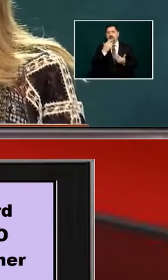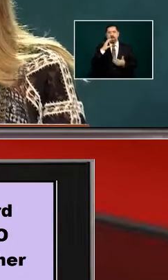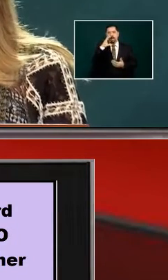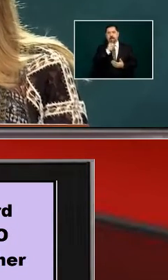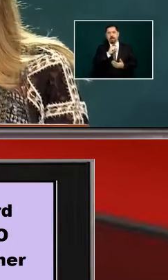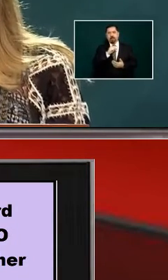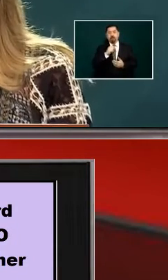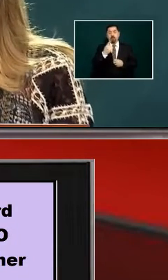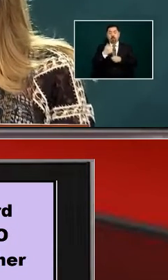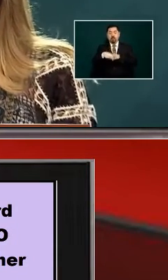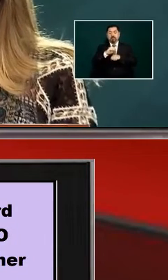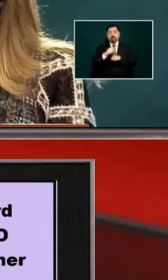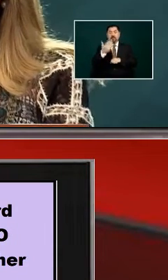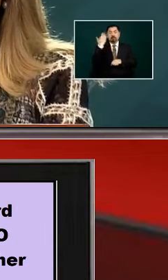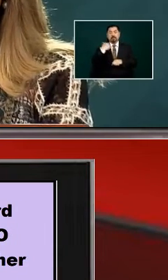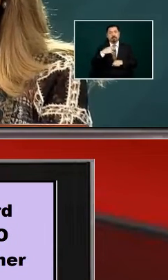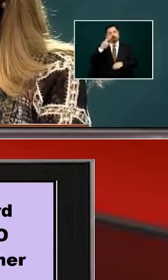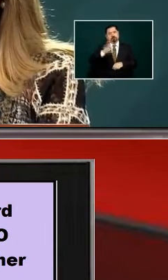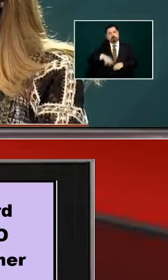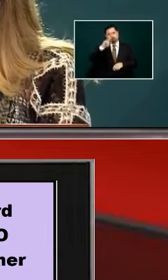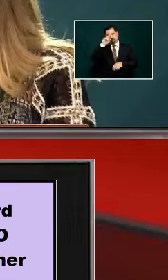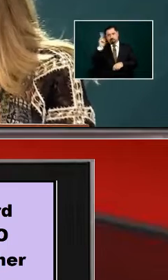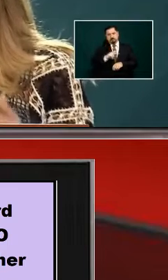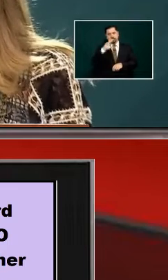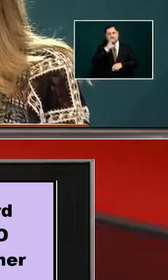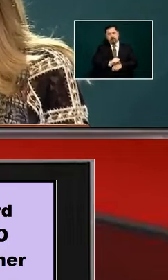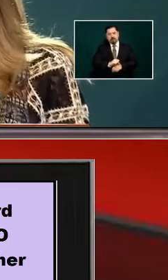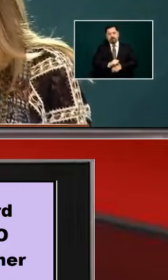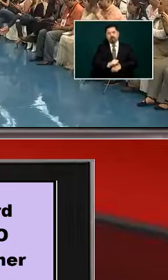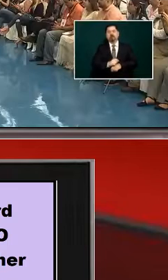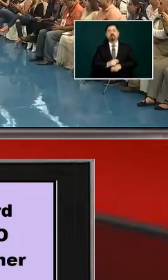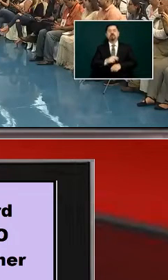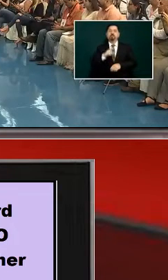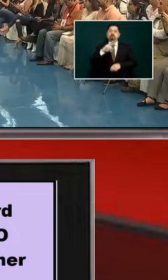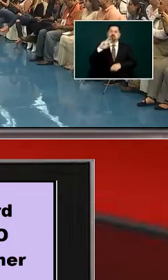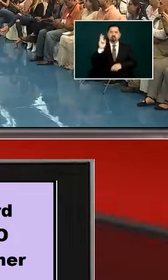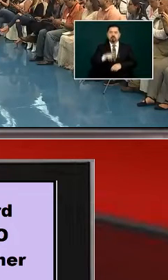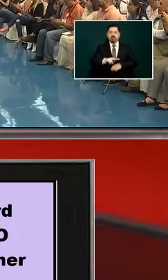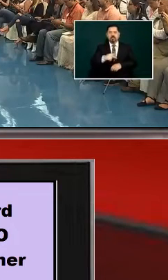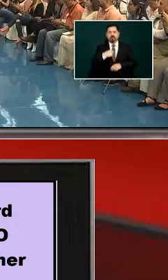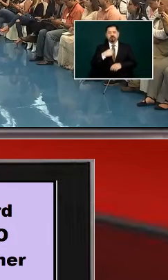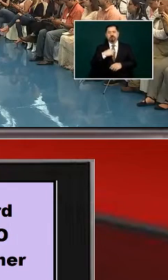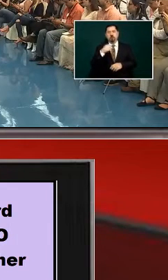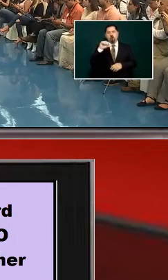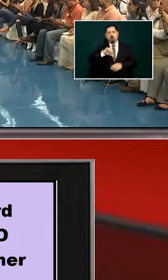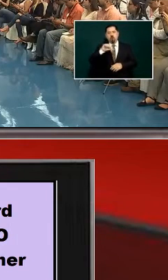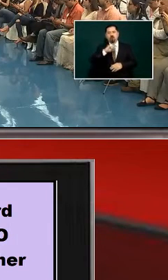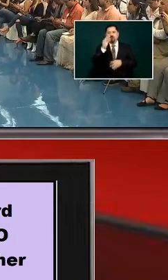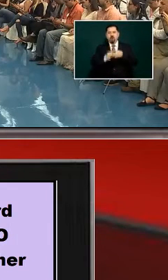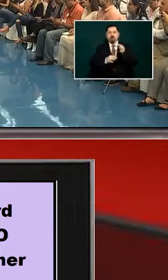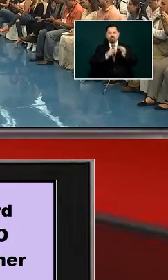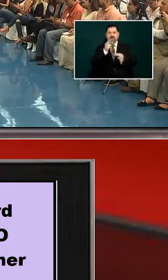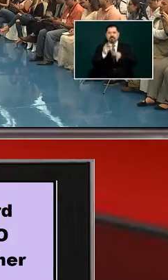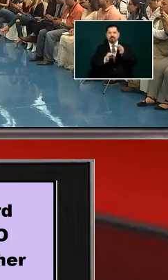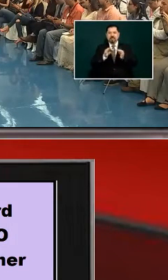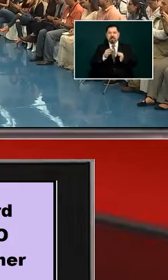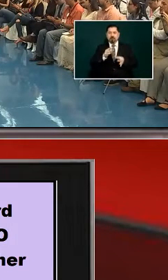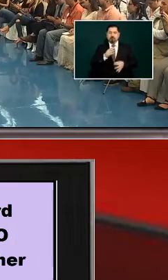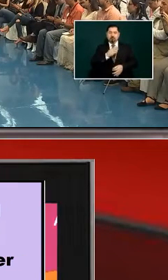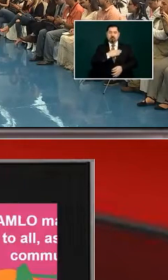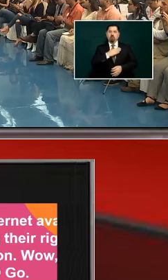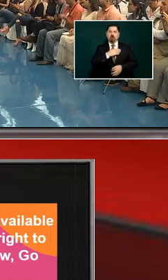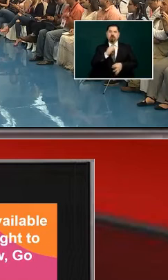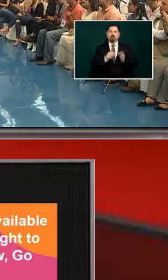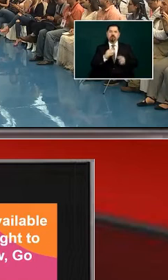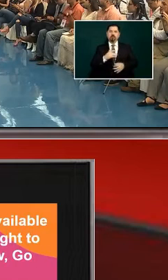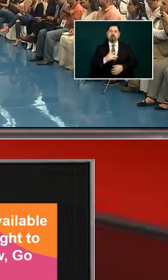we're here with the news that we're